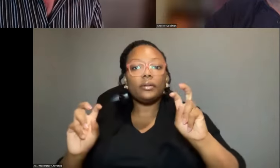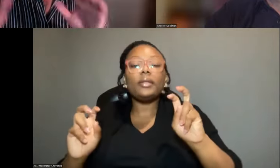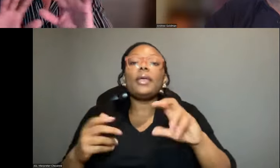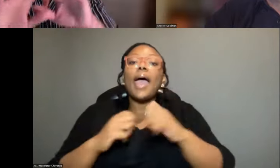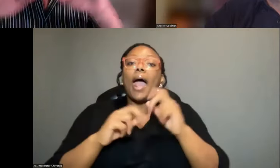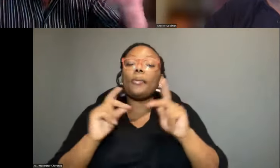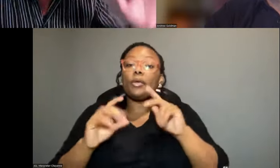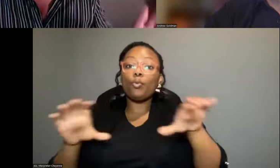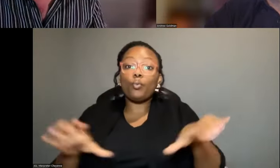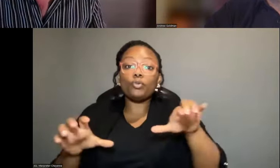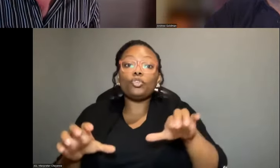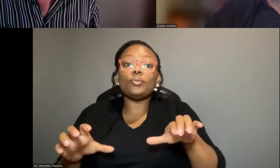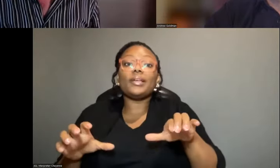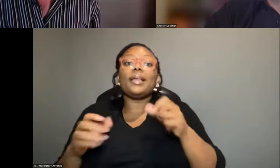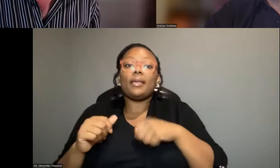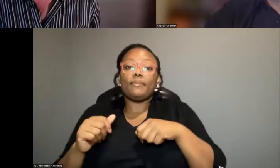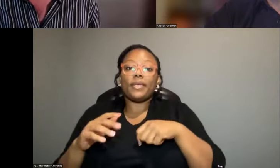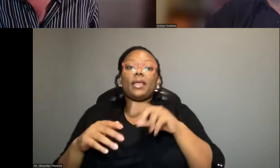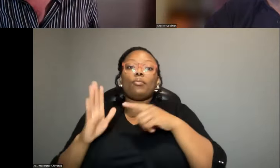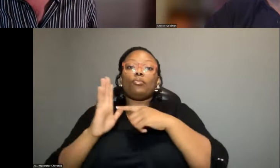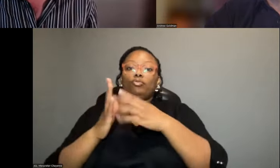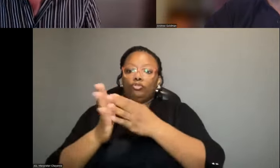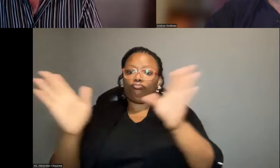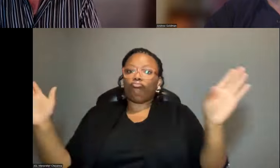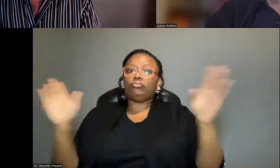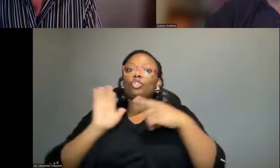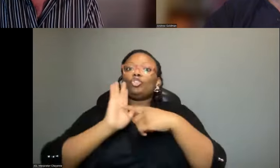individuals and be able to map that on a much broader scale.